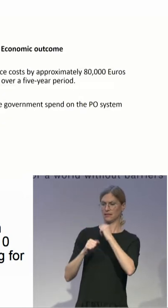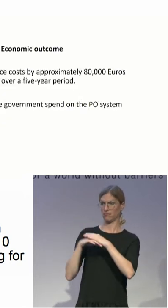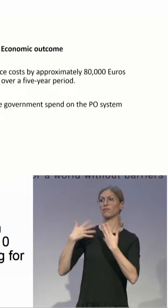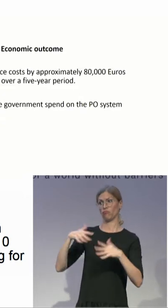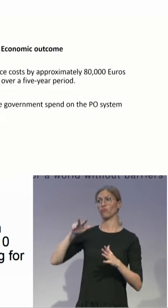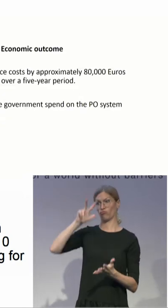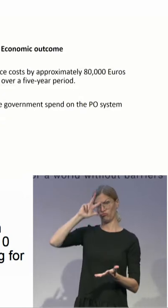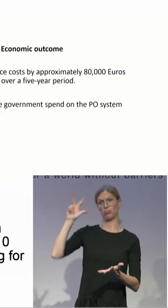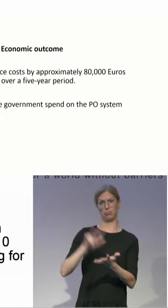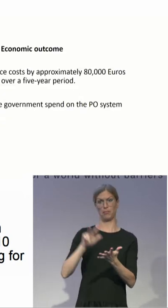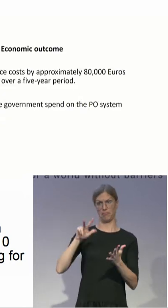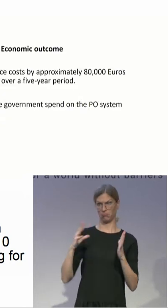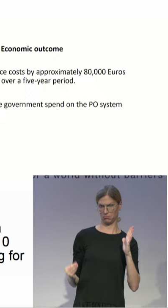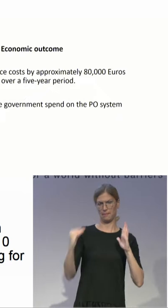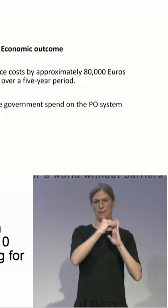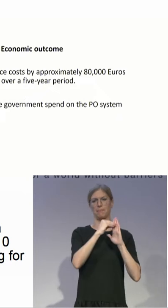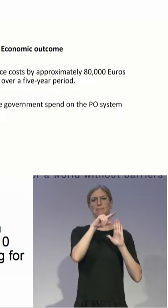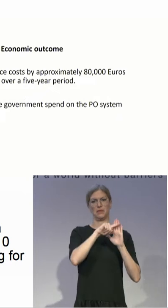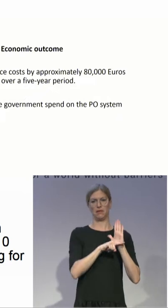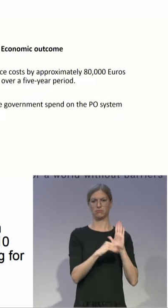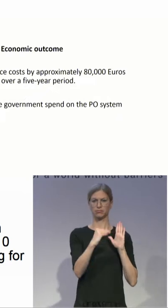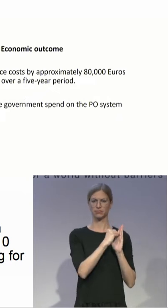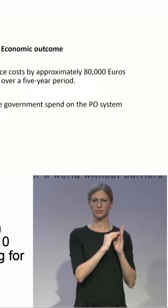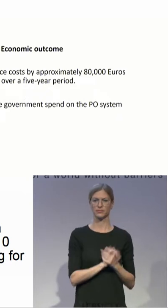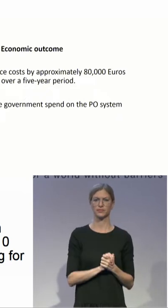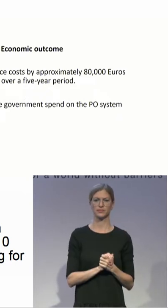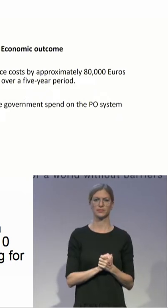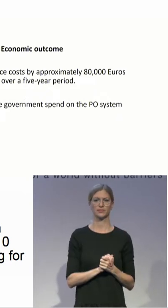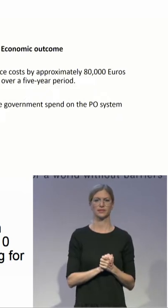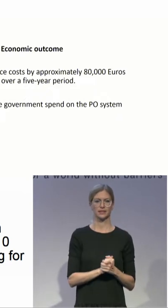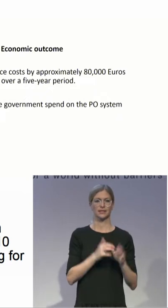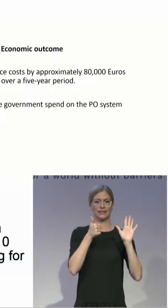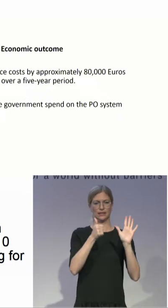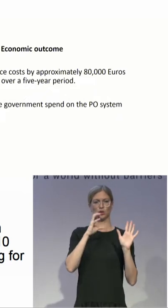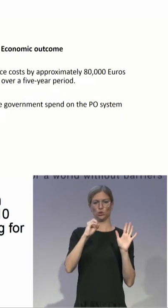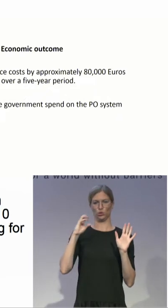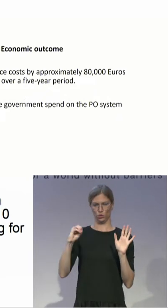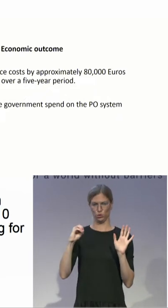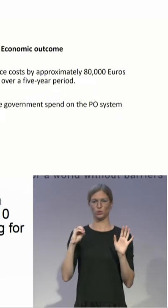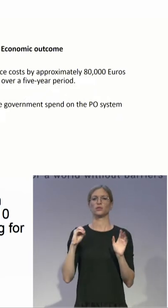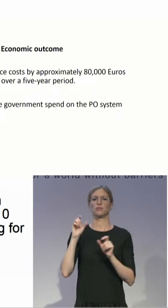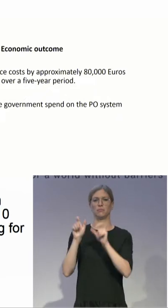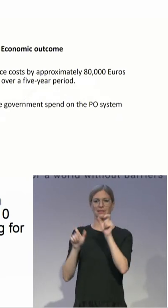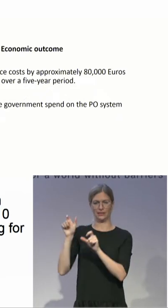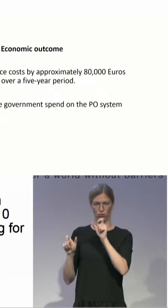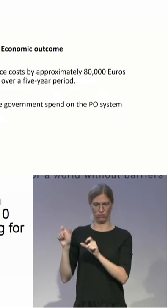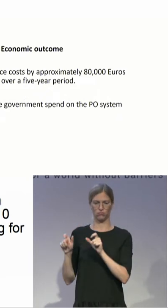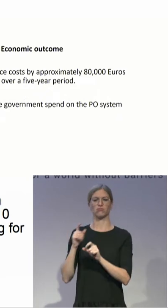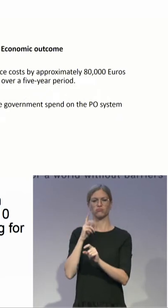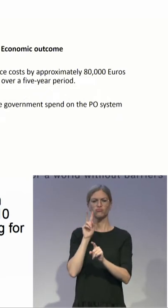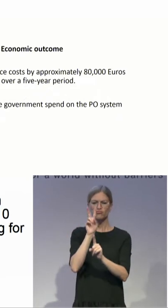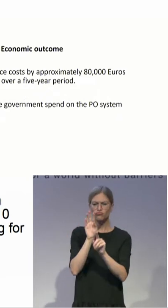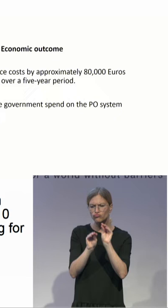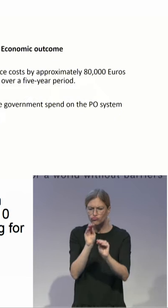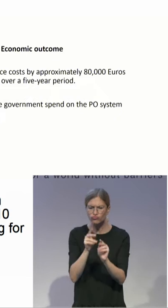The PO system is actually also saving huge sums of money for the government. Studies show that